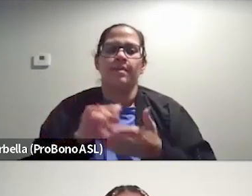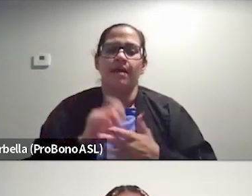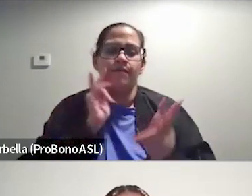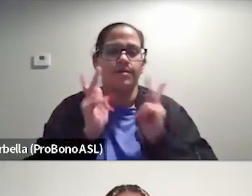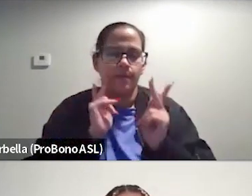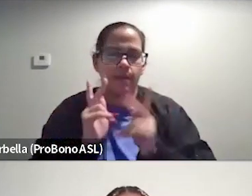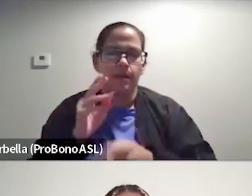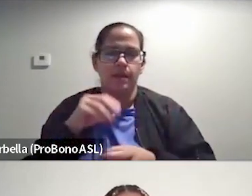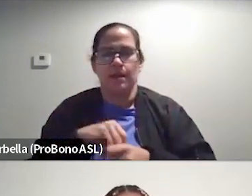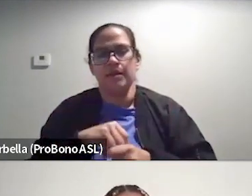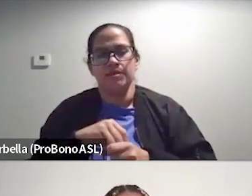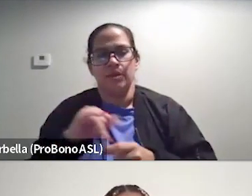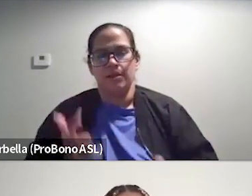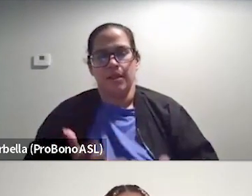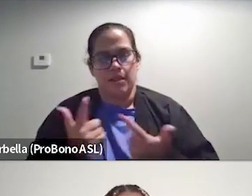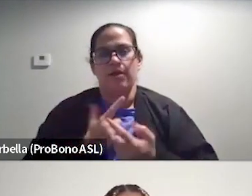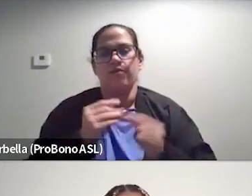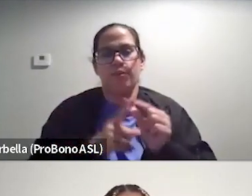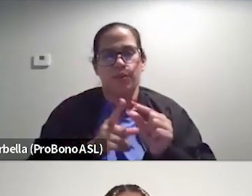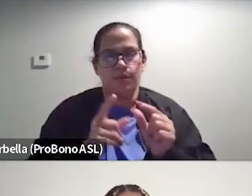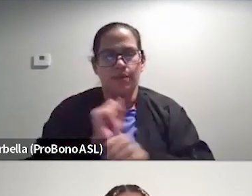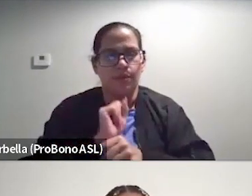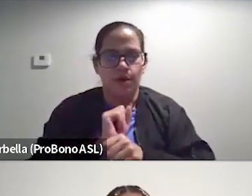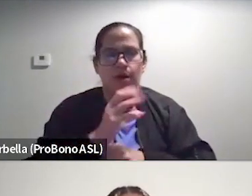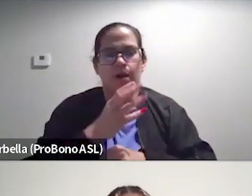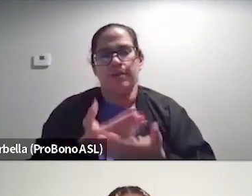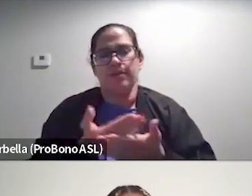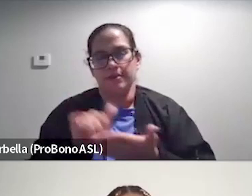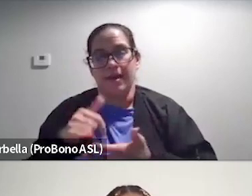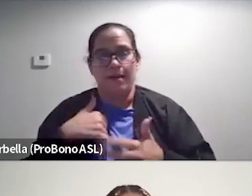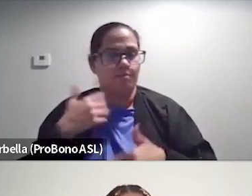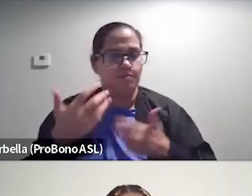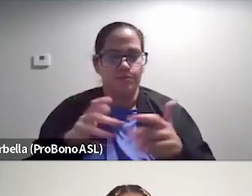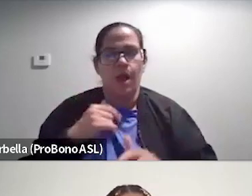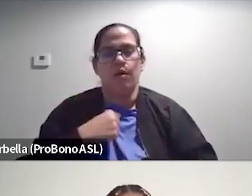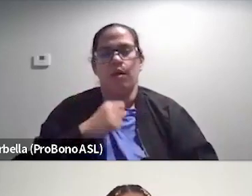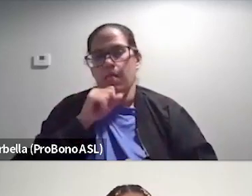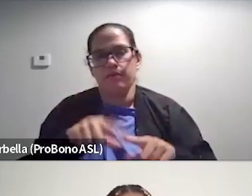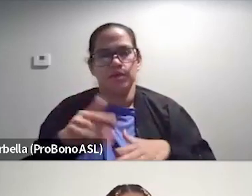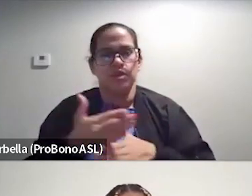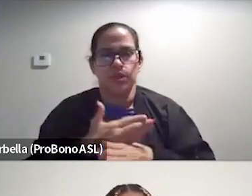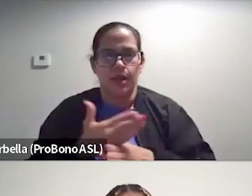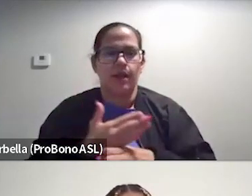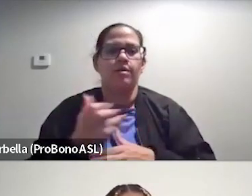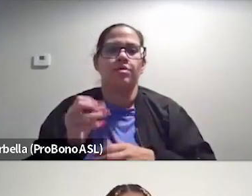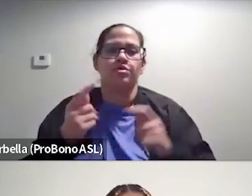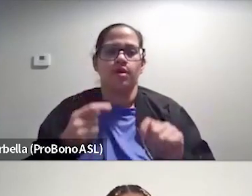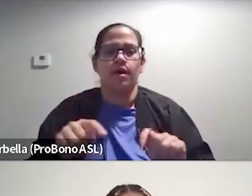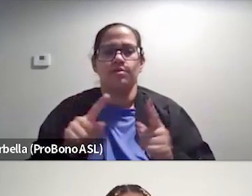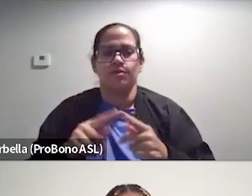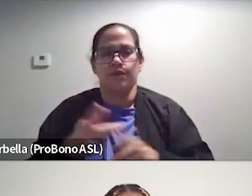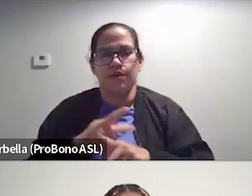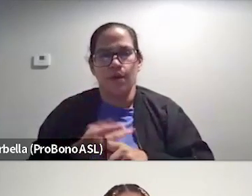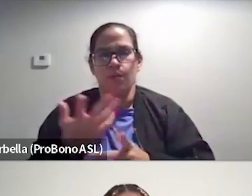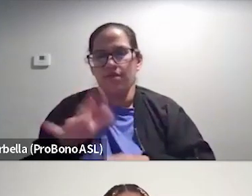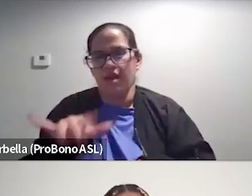into like the life and the work and the things that I'm up to, I would love to share. And so trying to figure out